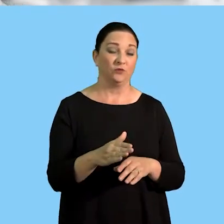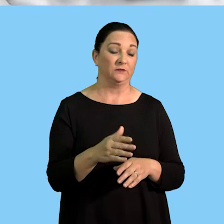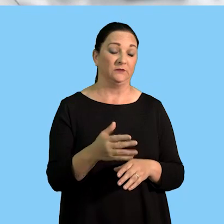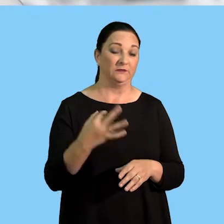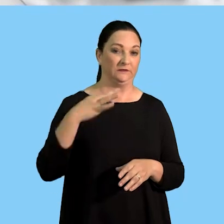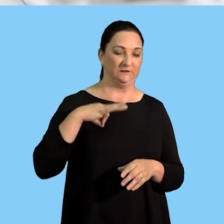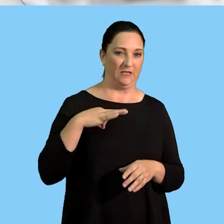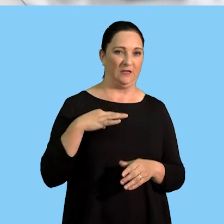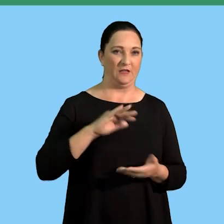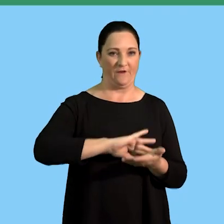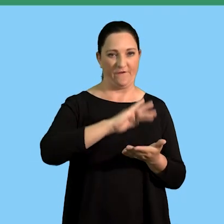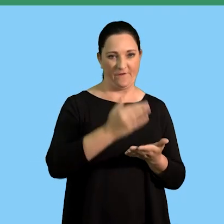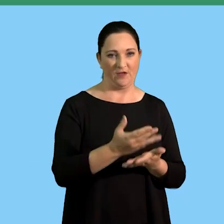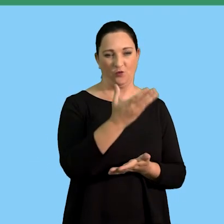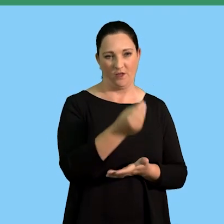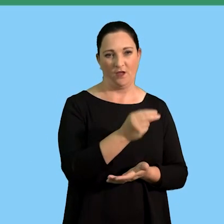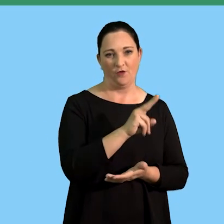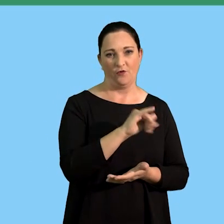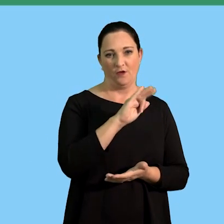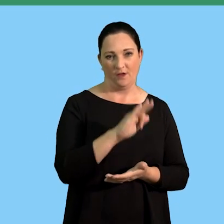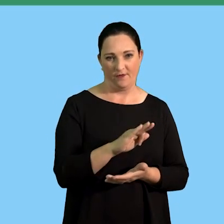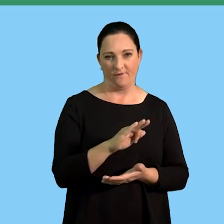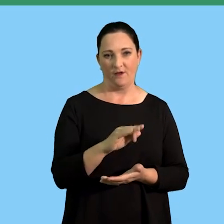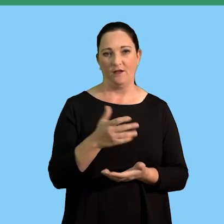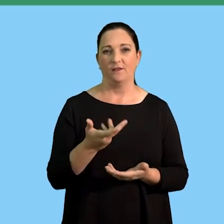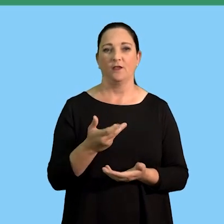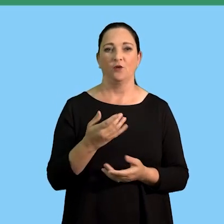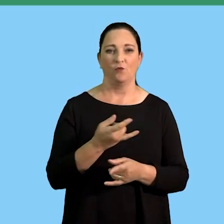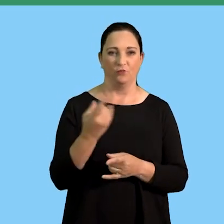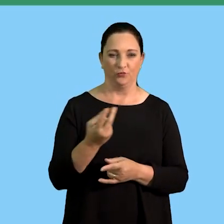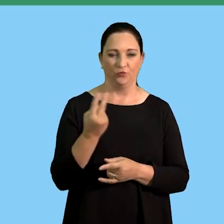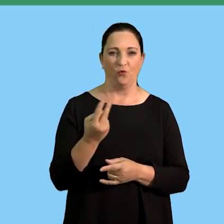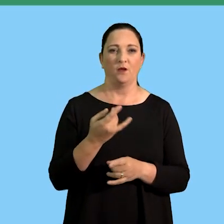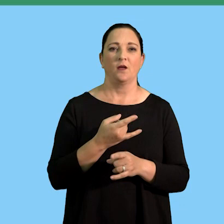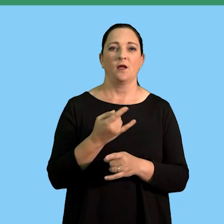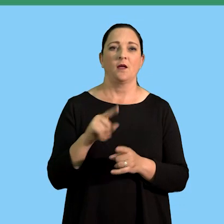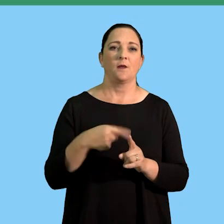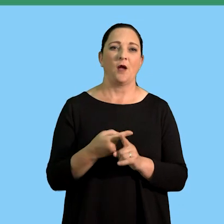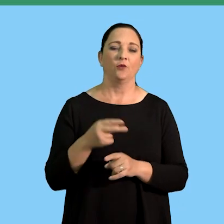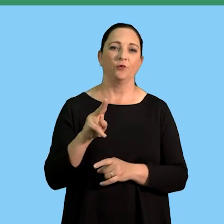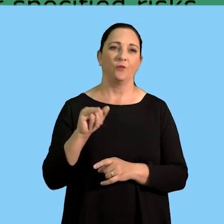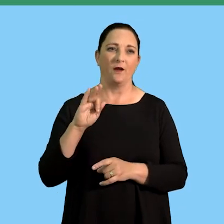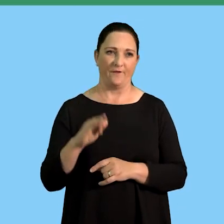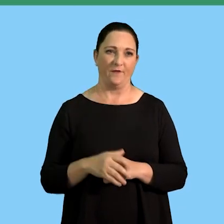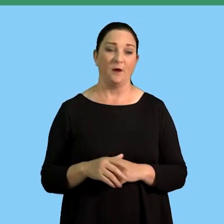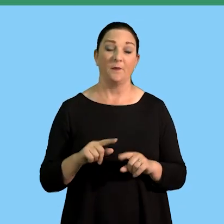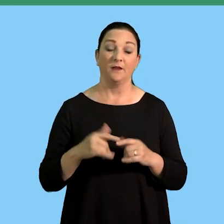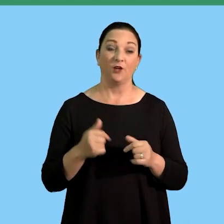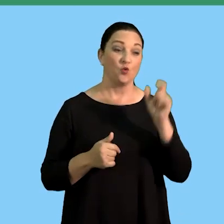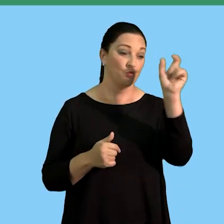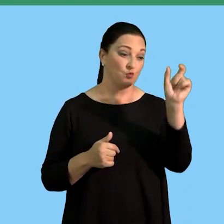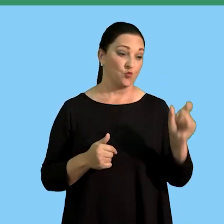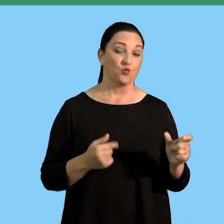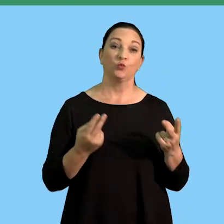insurance fund and we also talked about your unemployment insurance fund as a compulsory insurance and the new words and